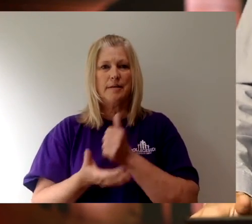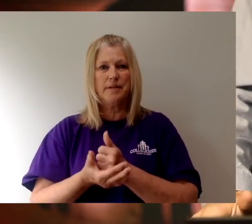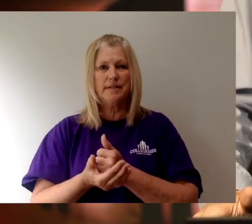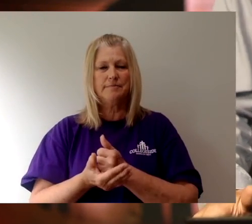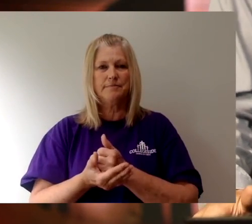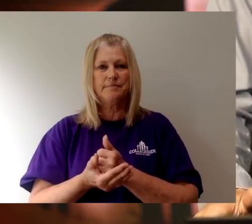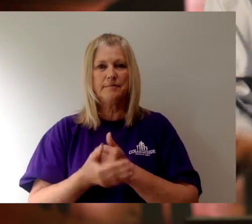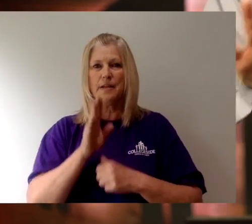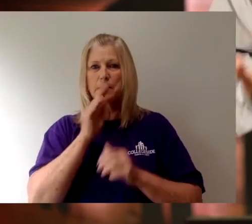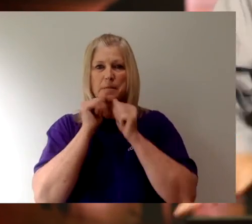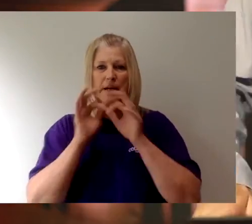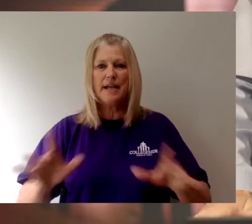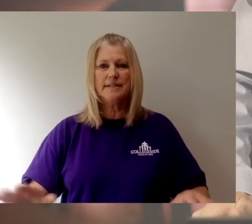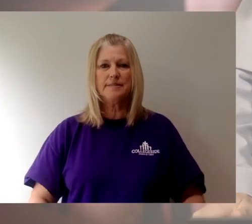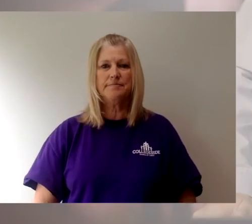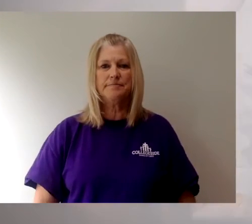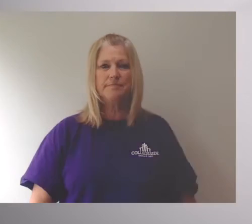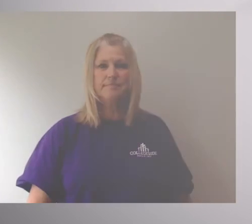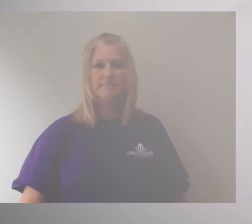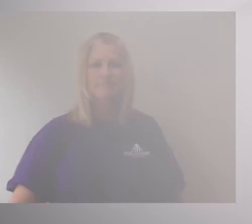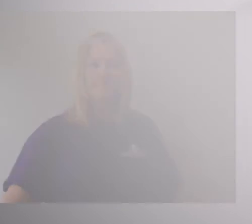Amen. Be blessed this week.